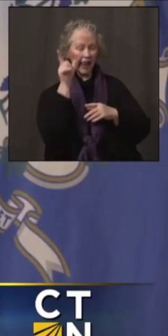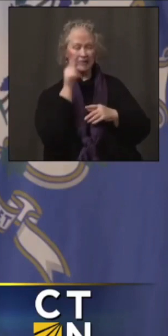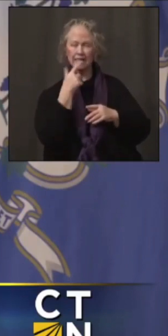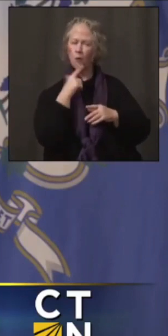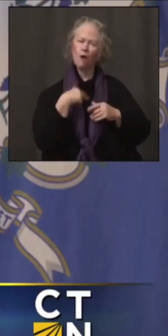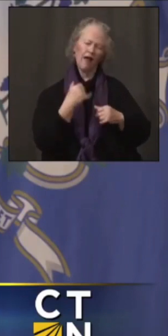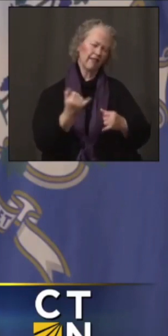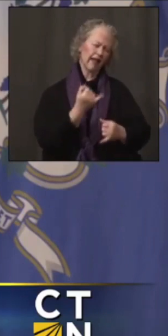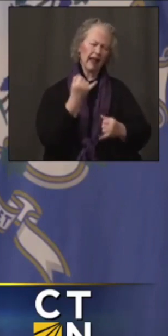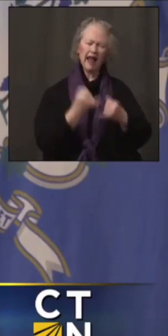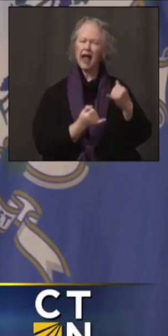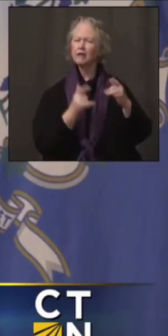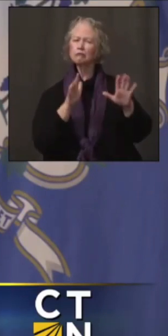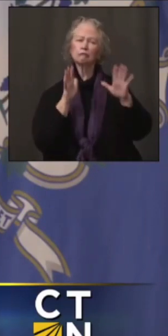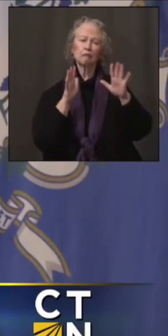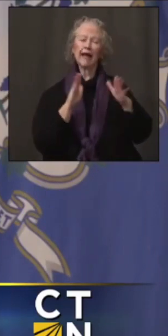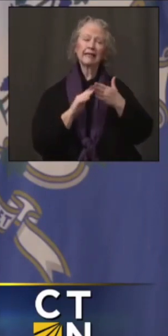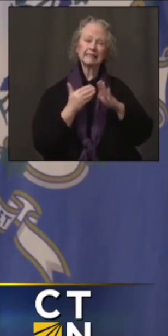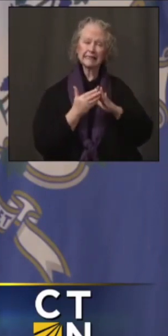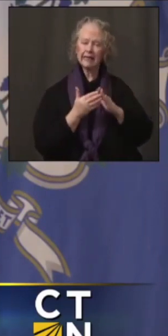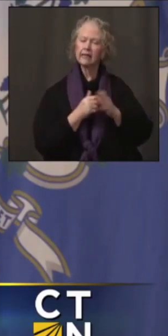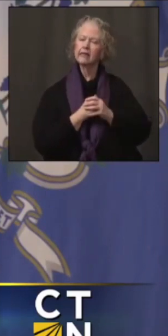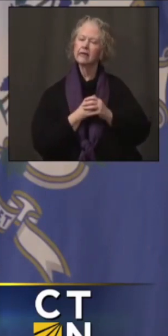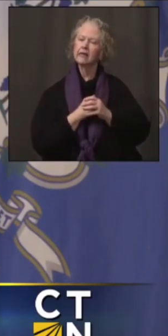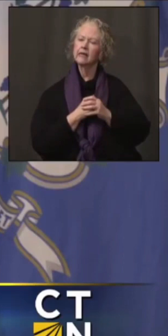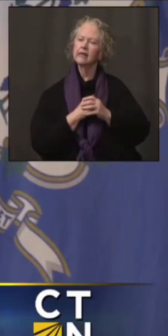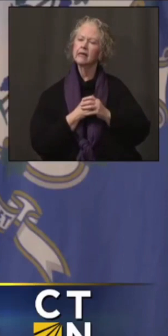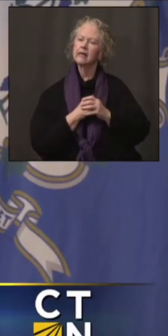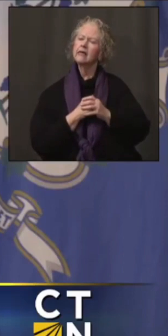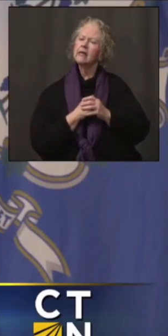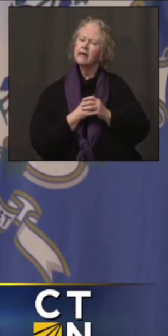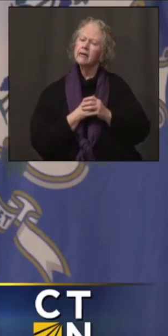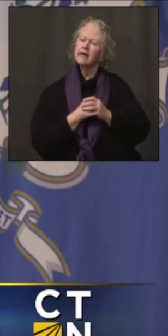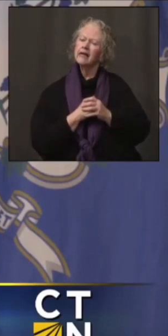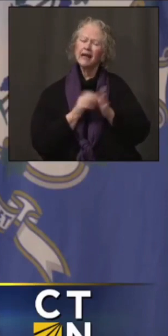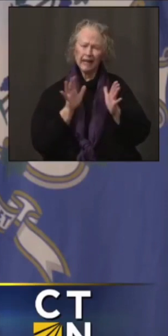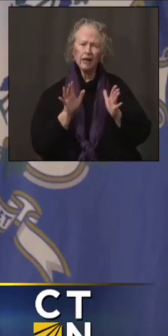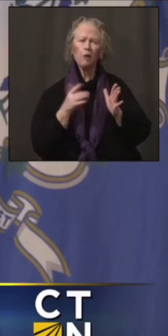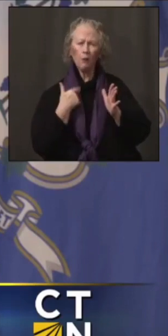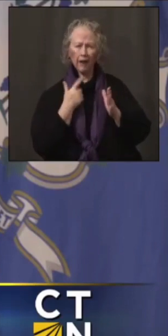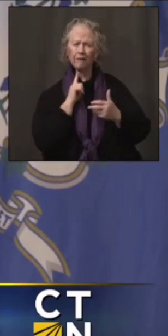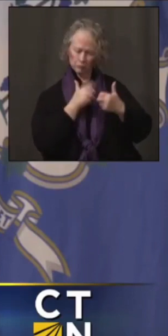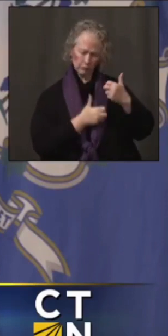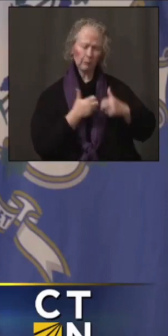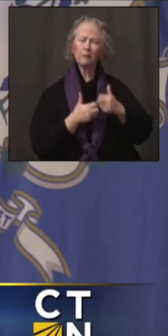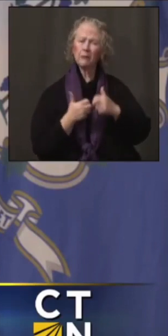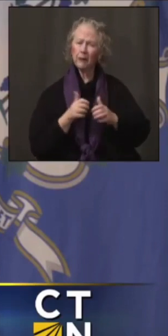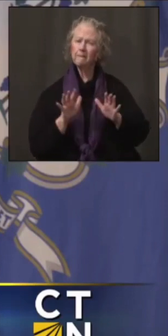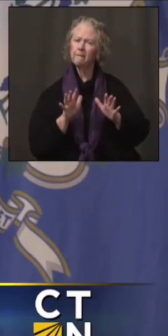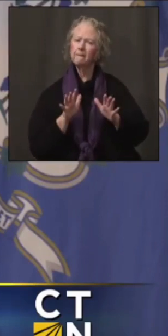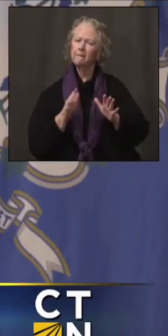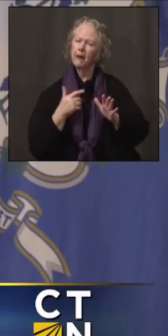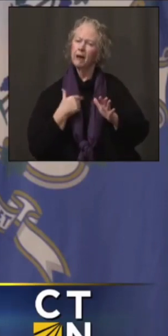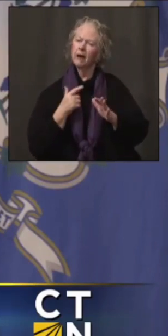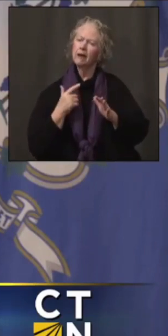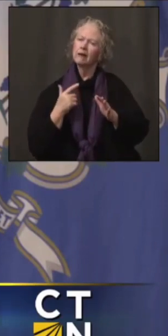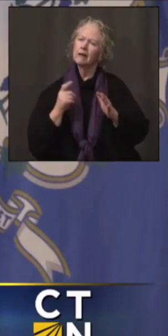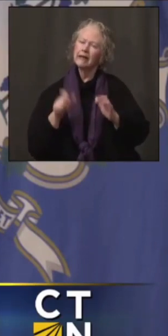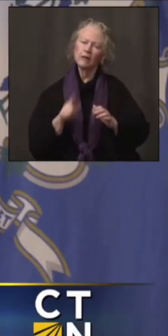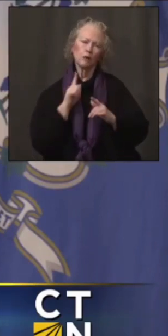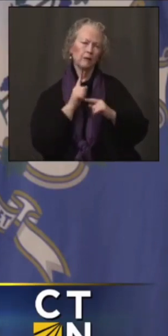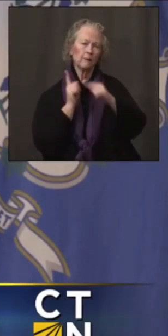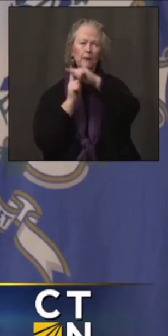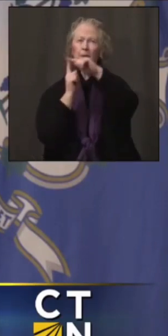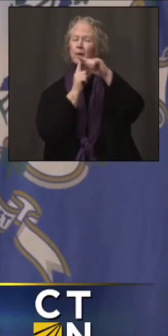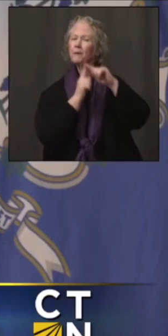wish us ill, but there's a lot more that really hope for the best. And you talk to folks, young kids, and they say, I